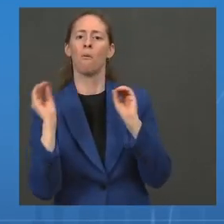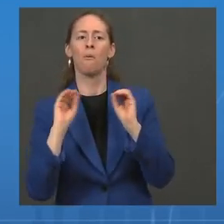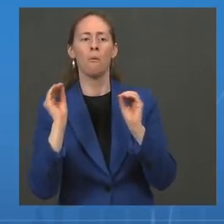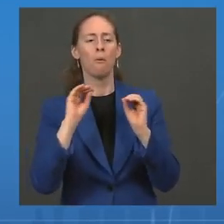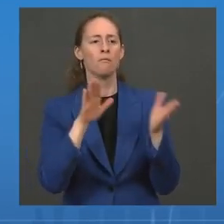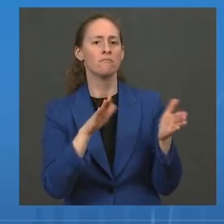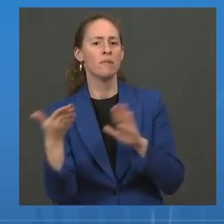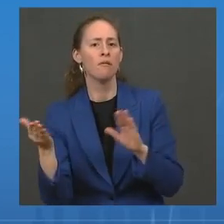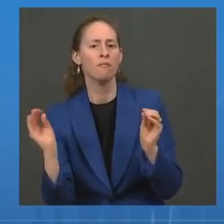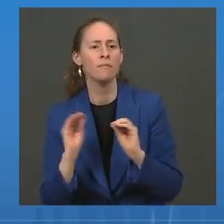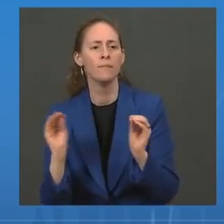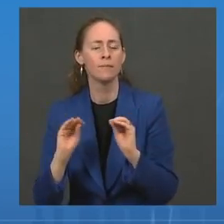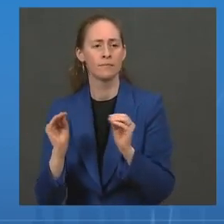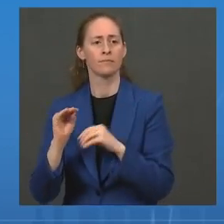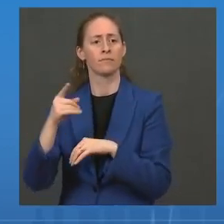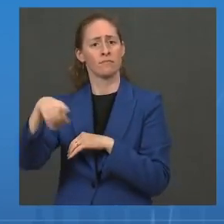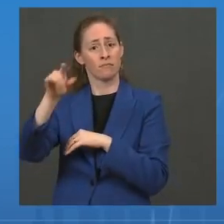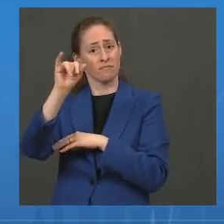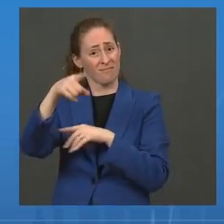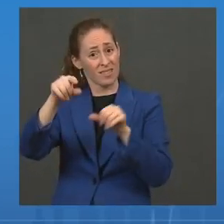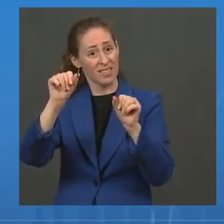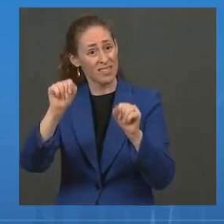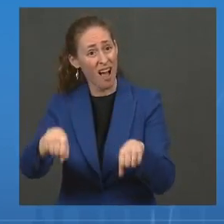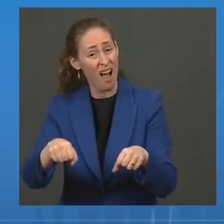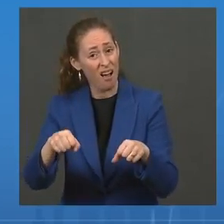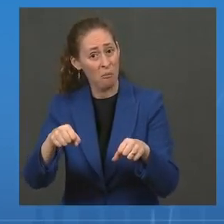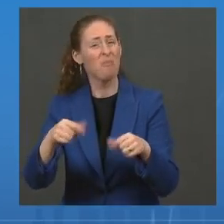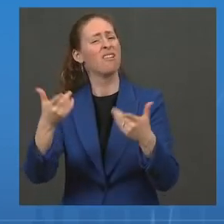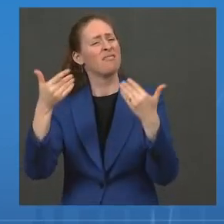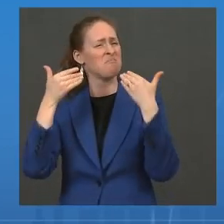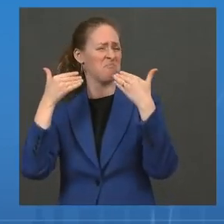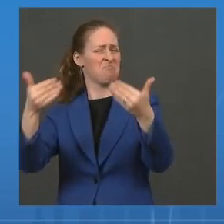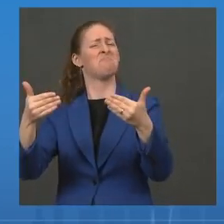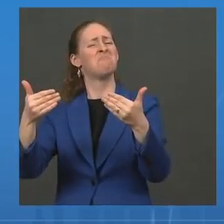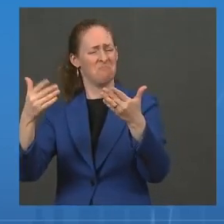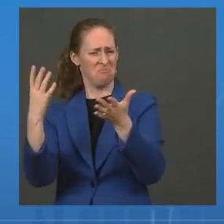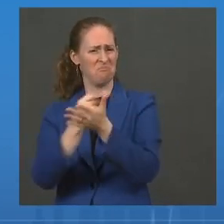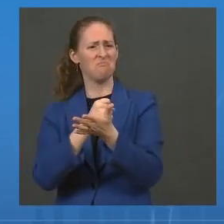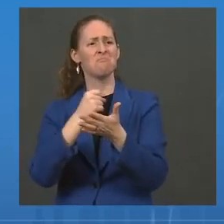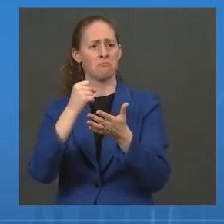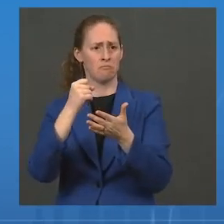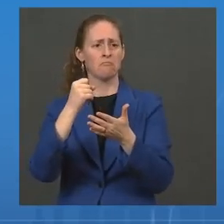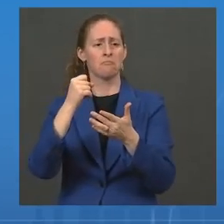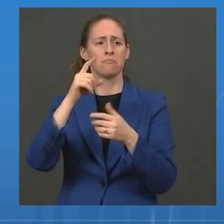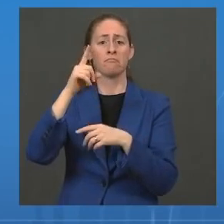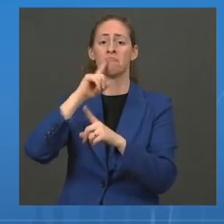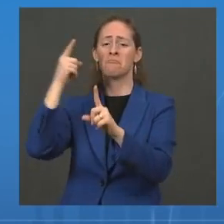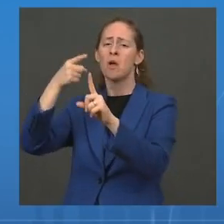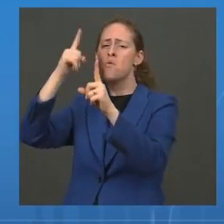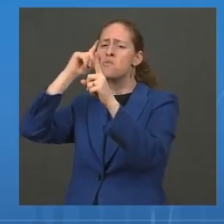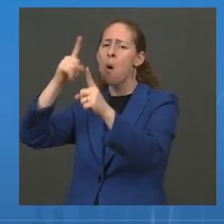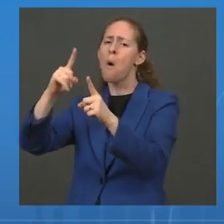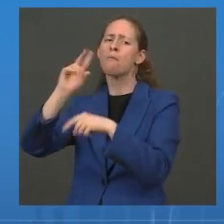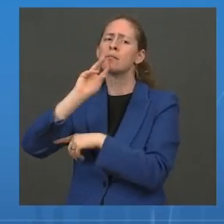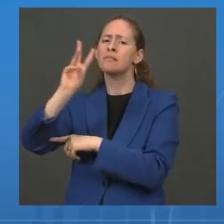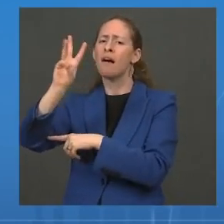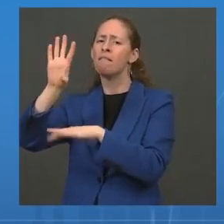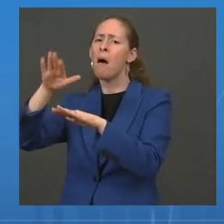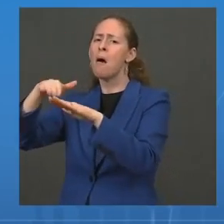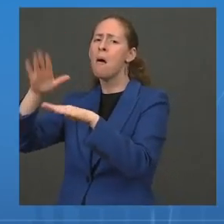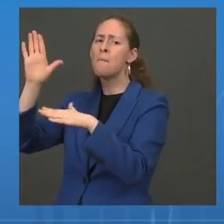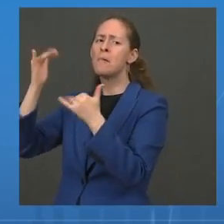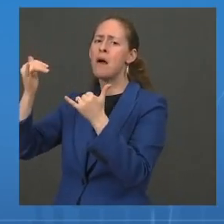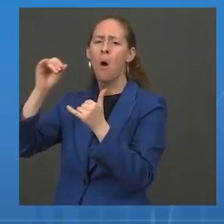boost now, we would absolutely encourage that they get boosted, those over the age of 65, certainly those with comorbid conditions, and then